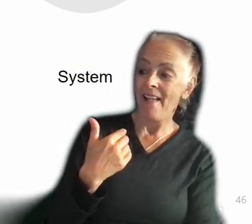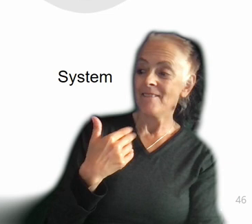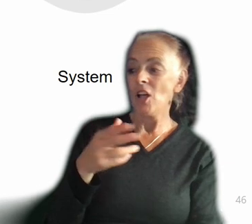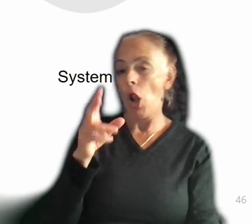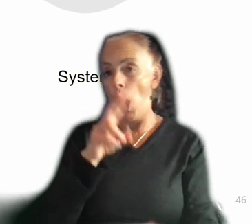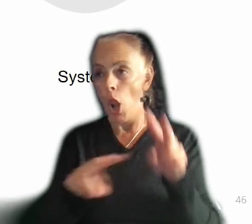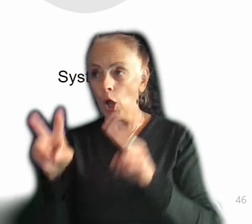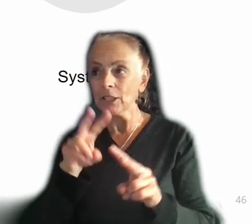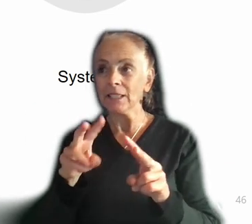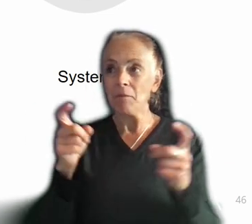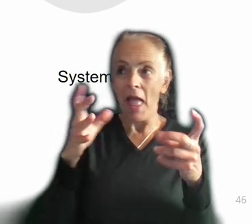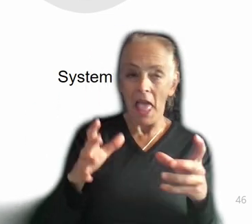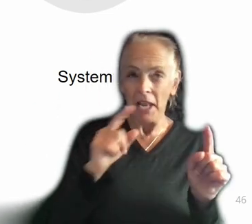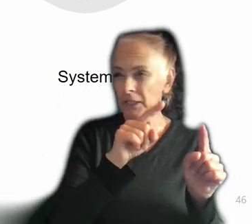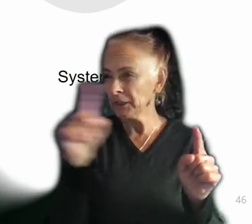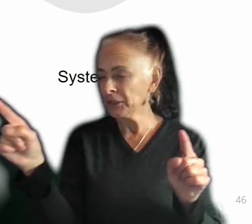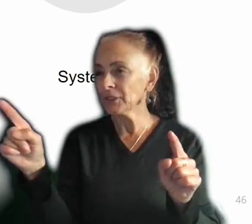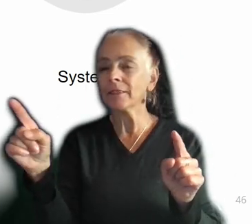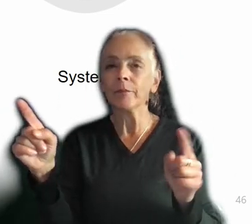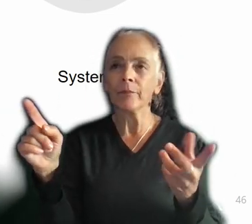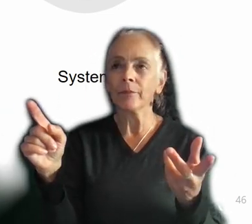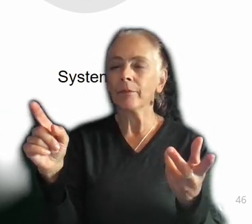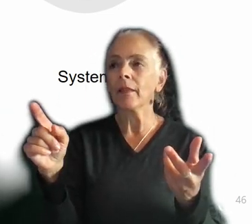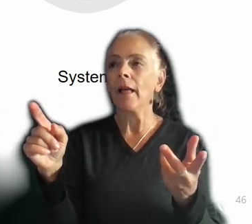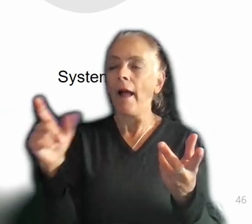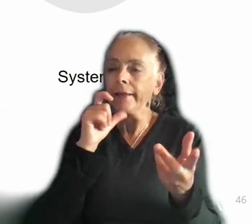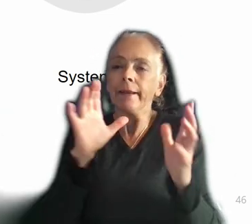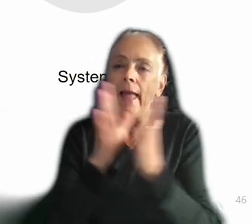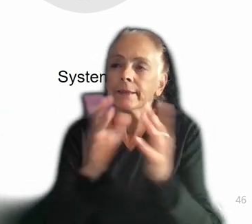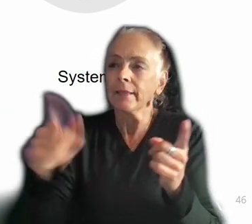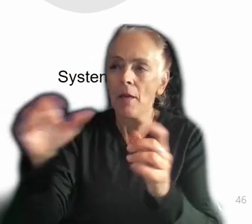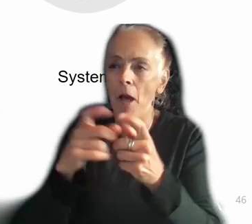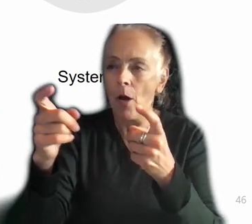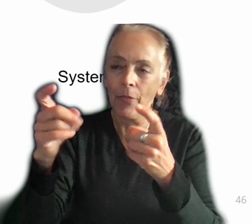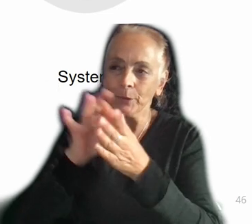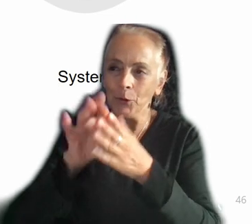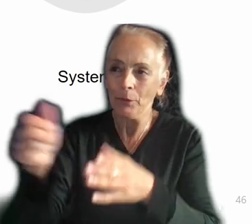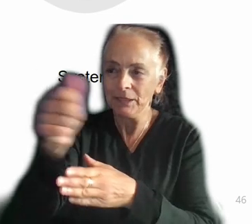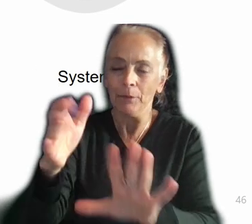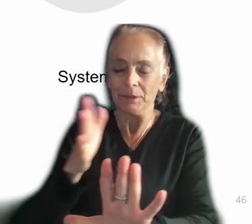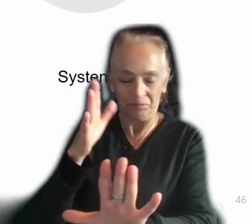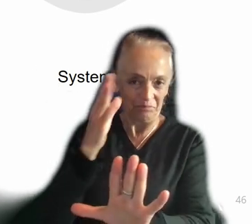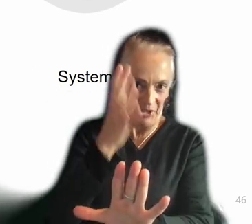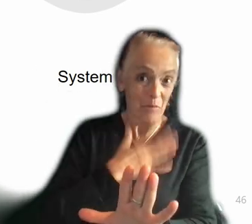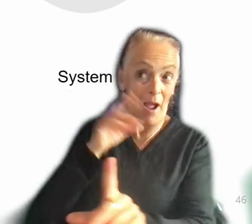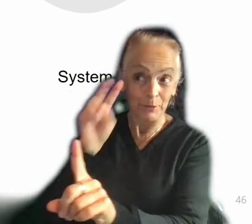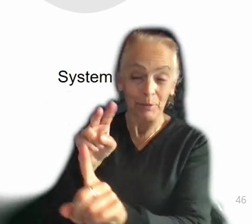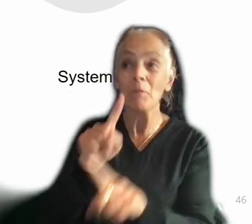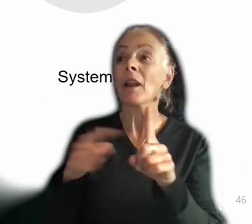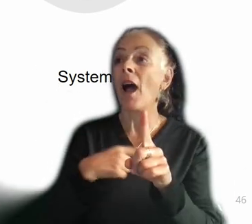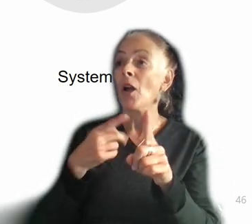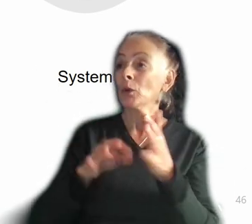I didn't actually inquire the way that they would score themselves. So they may disagree with this entirely. will admit that this is my perspective. But the way that I would score them looks a little bit